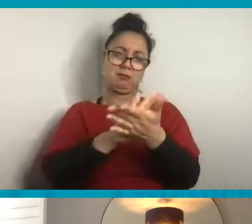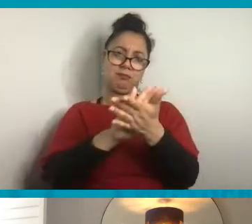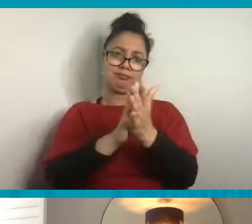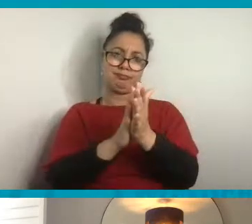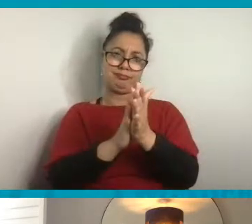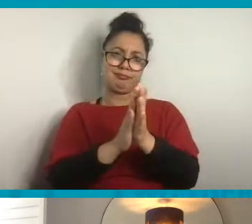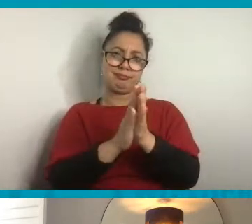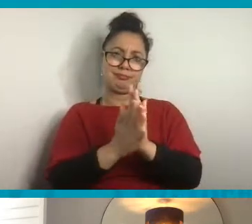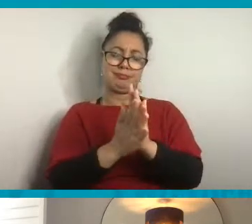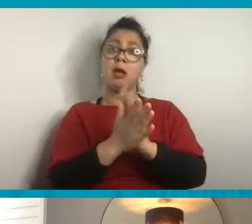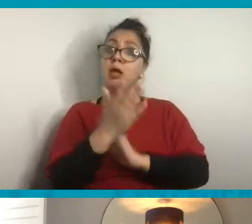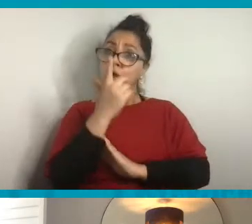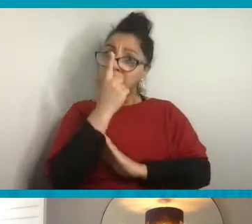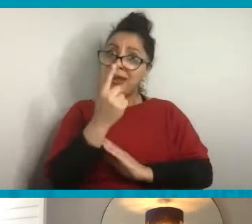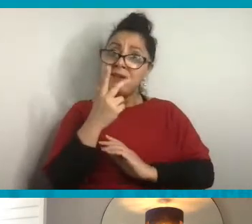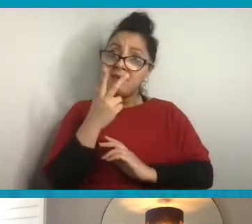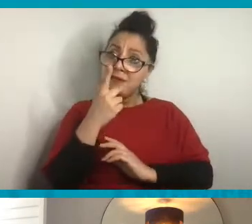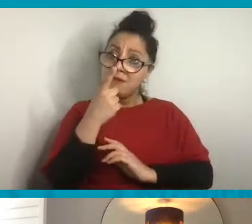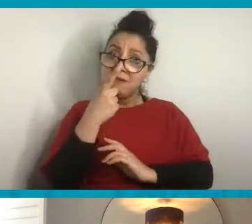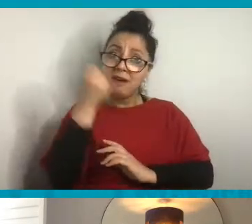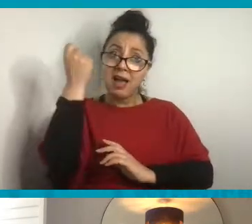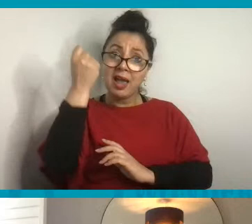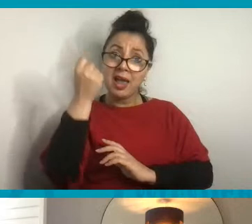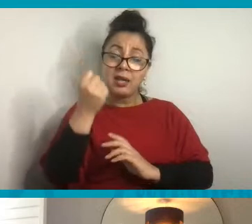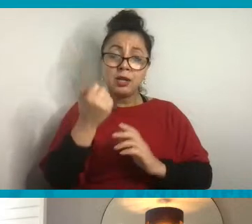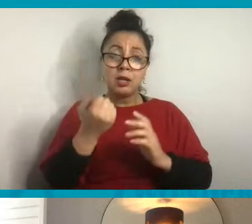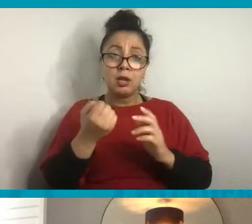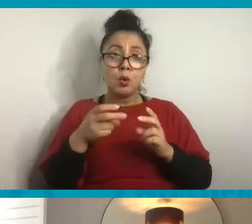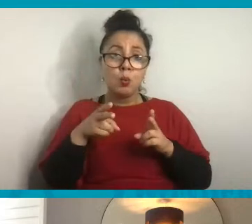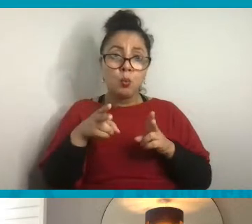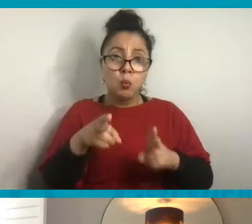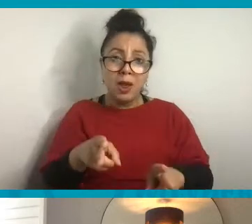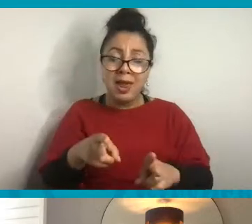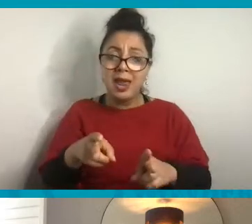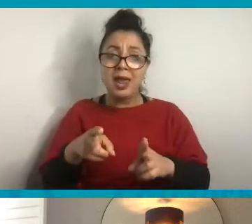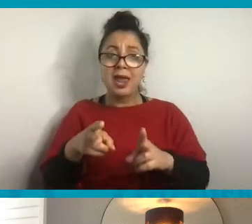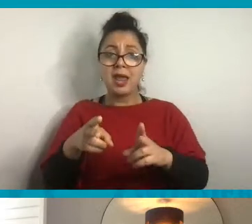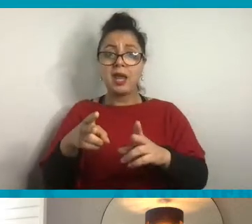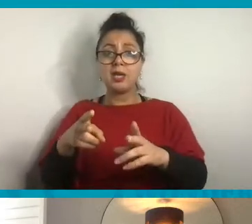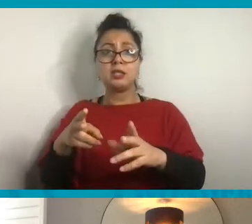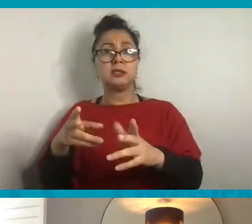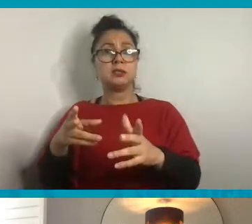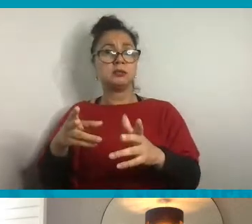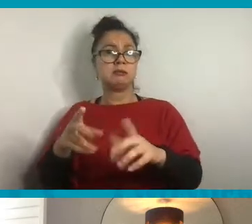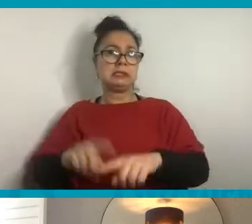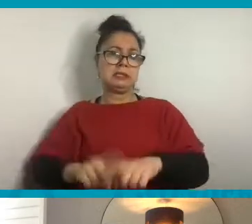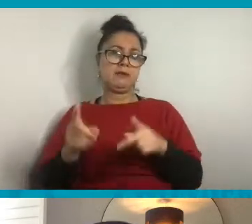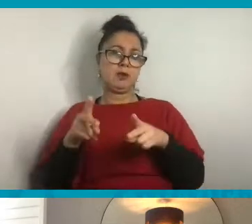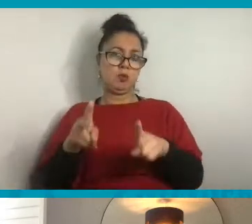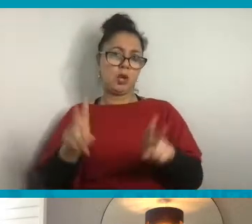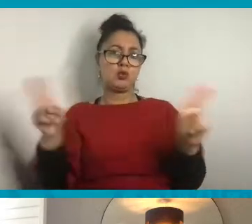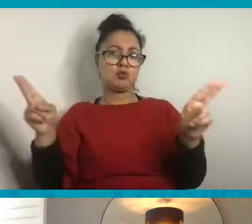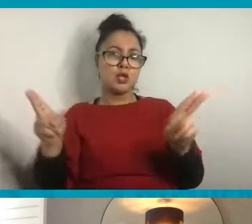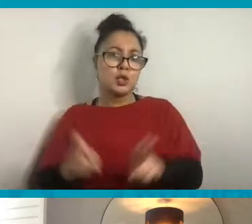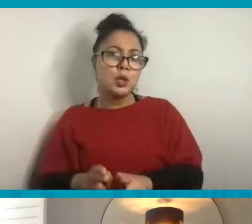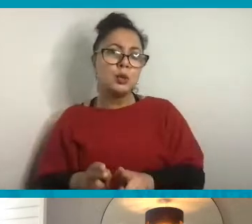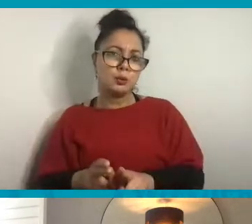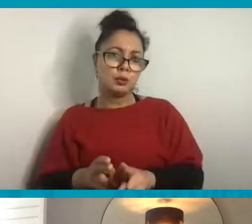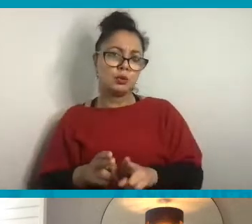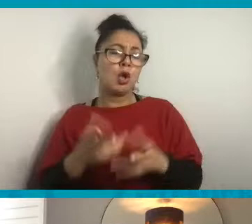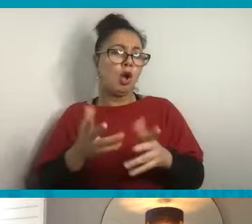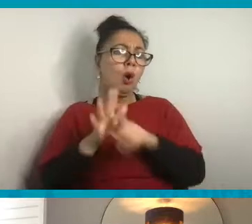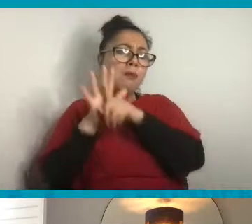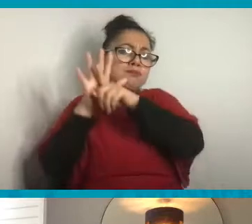ways or put pressure on the governments and businesses to find ways to reduce those impacts as much as possible.